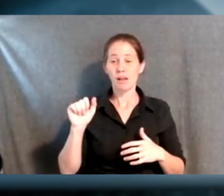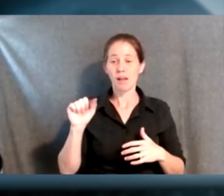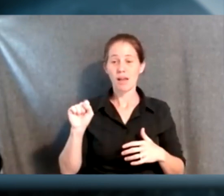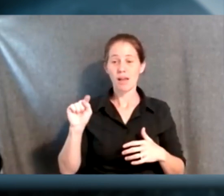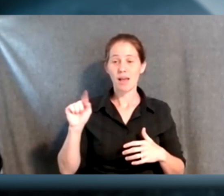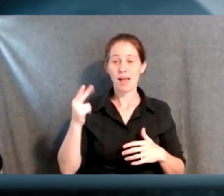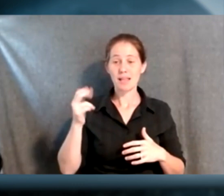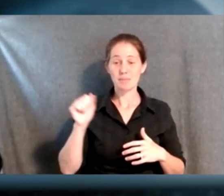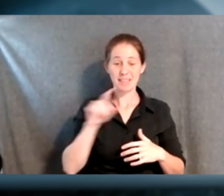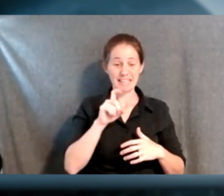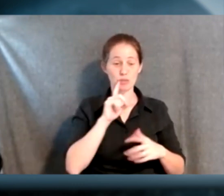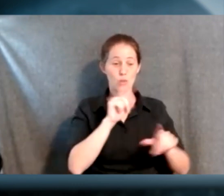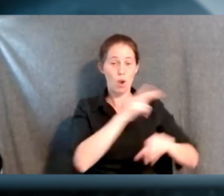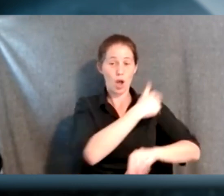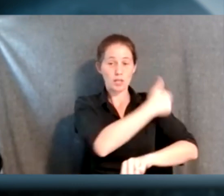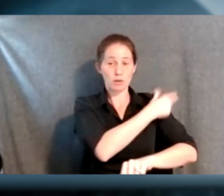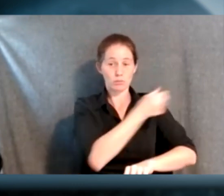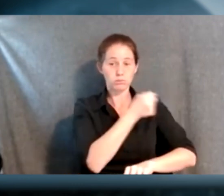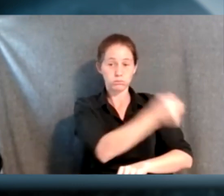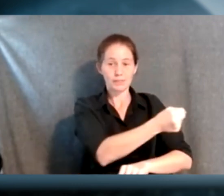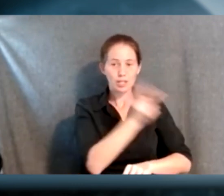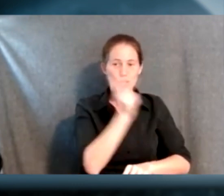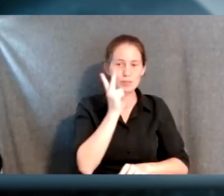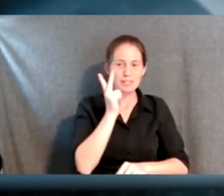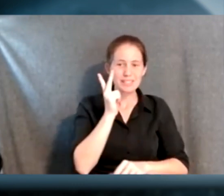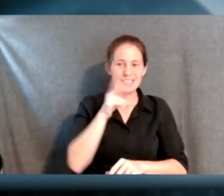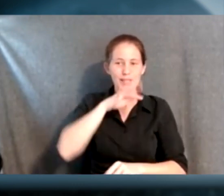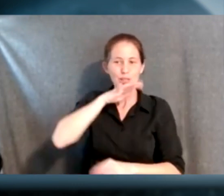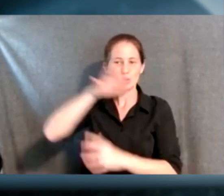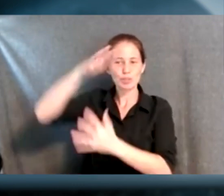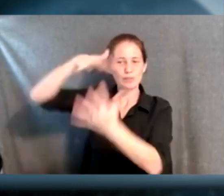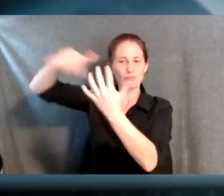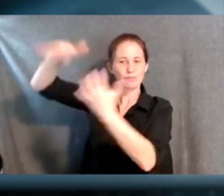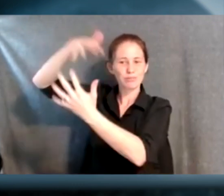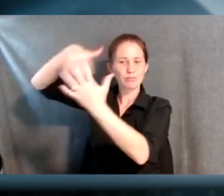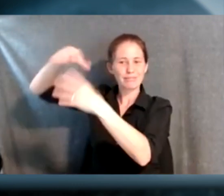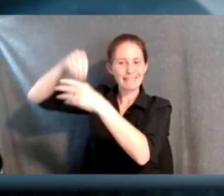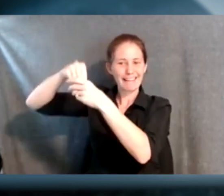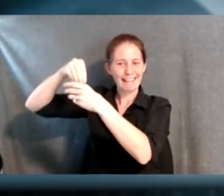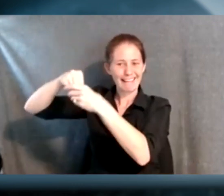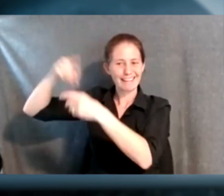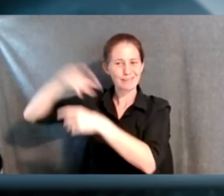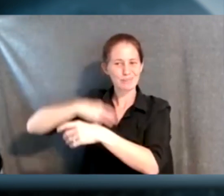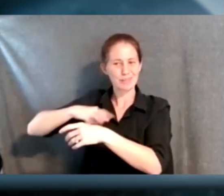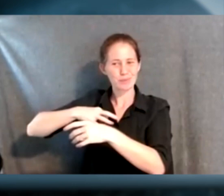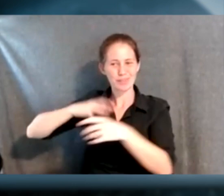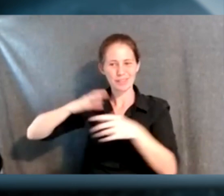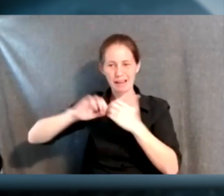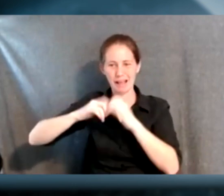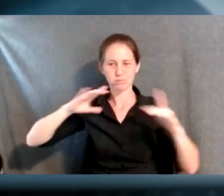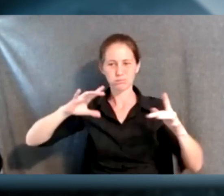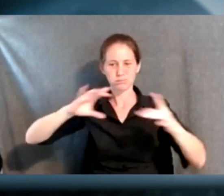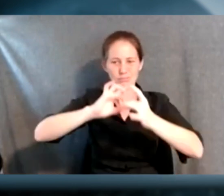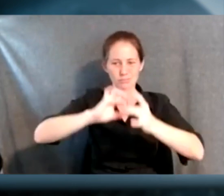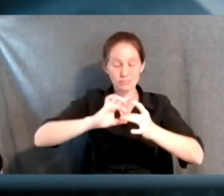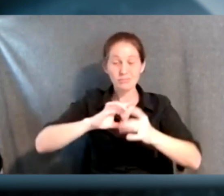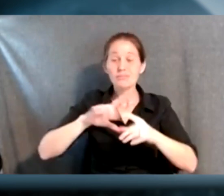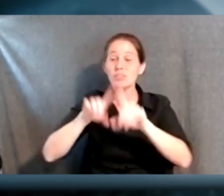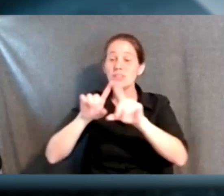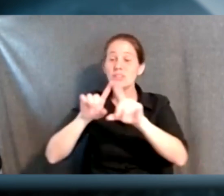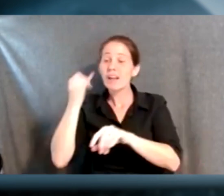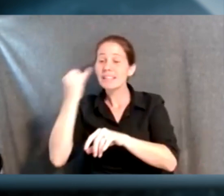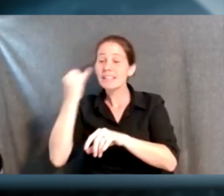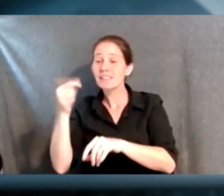urgent care, and we're looking at pollution sources in Pittsburgh. So all these ideas that Grant and Rebecca and Kate and Rick touched